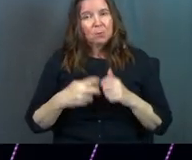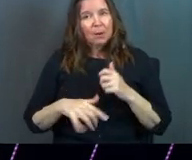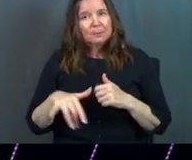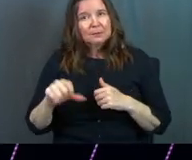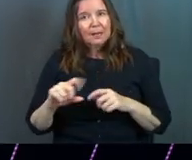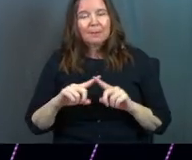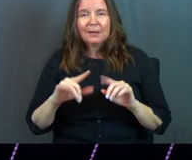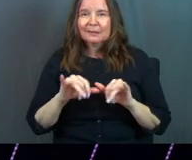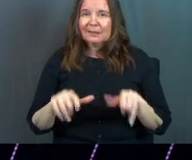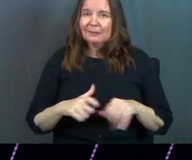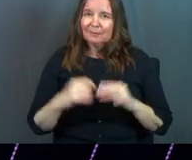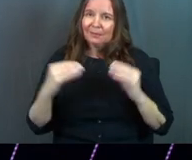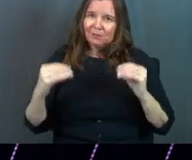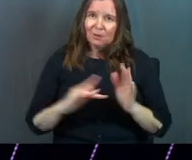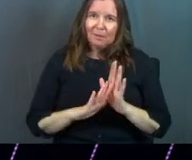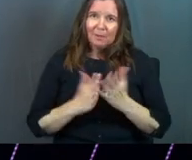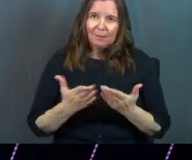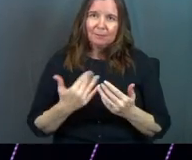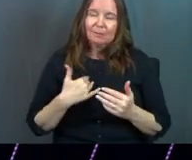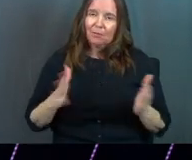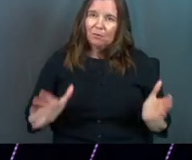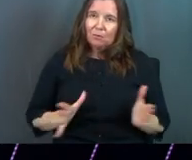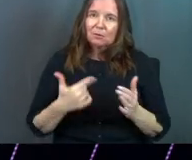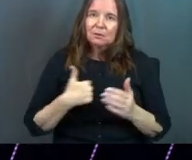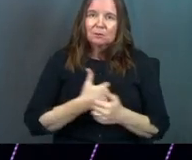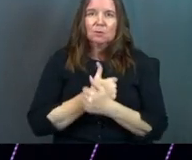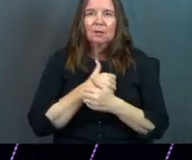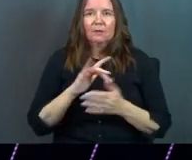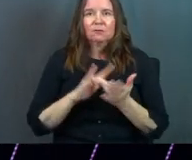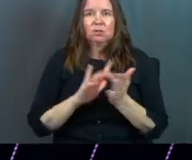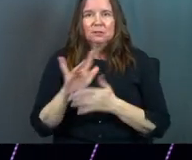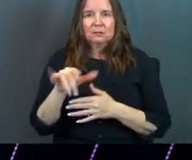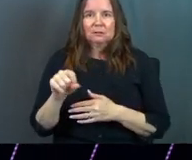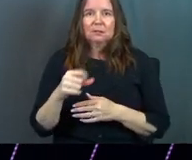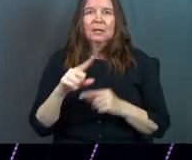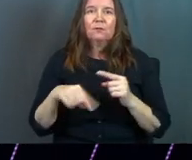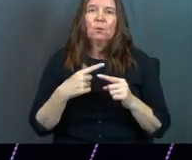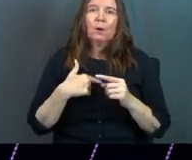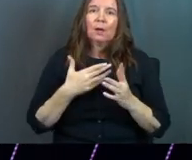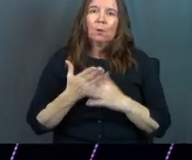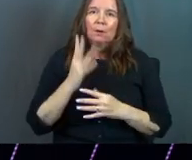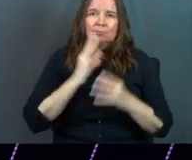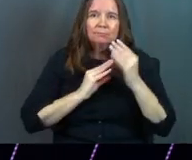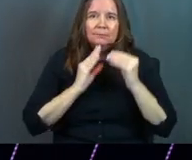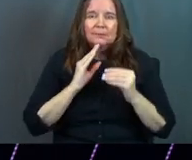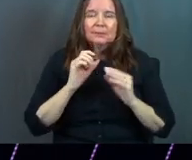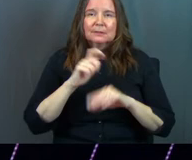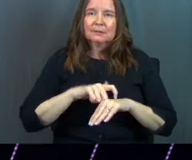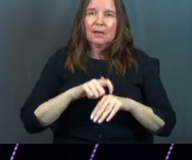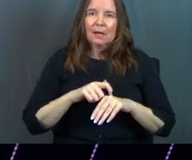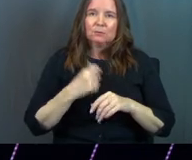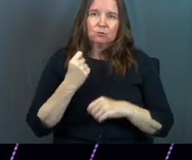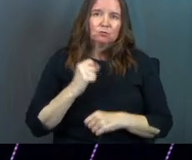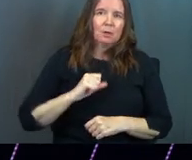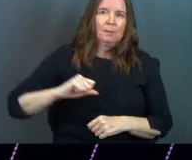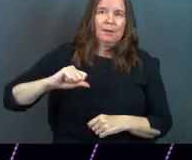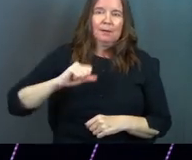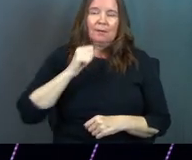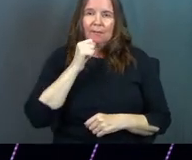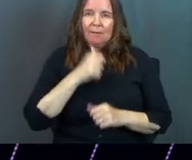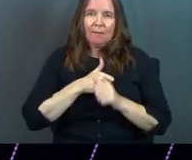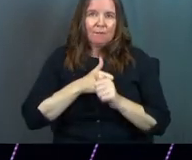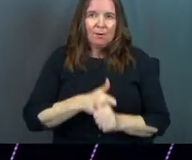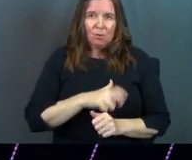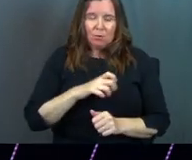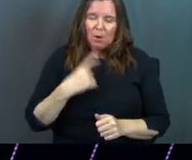issues, but they taught the Bible, and they encouraged us to love Jesus. Even when I went through seasons of rebellion and not following Christ,